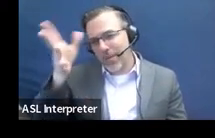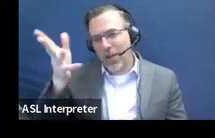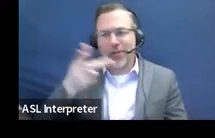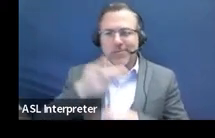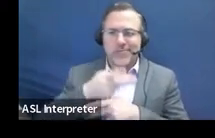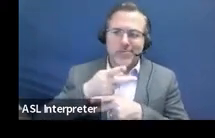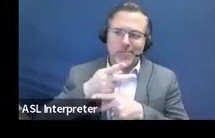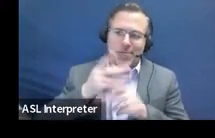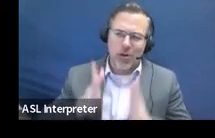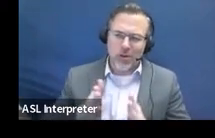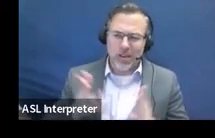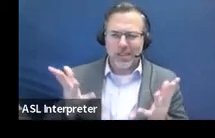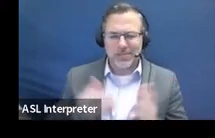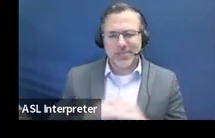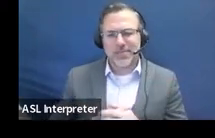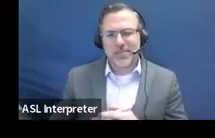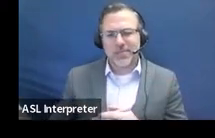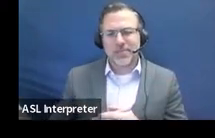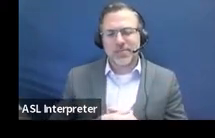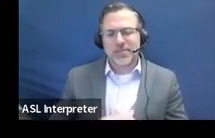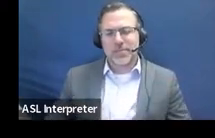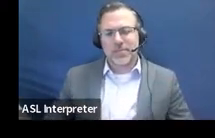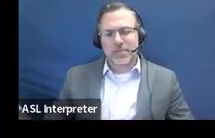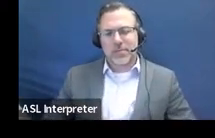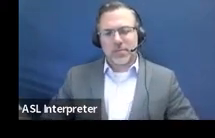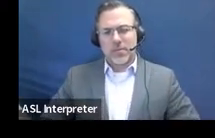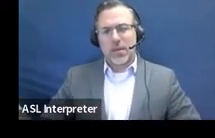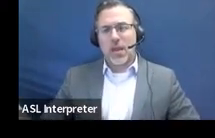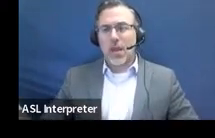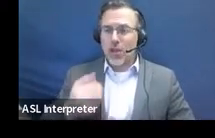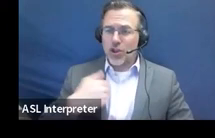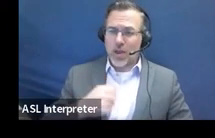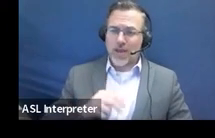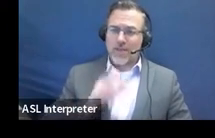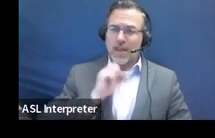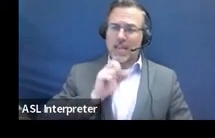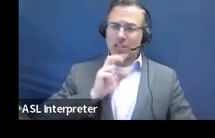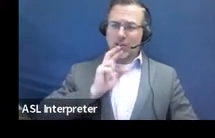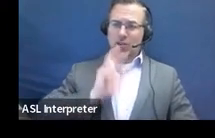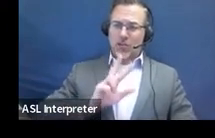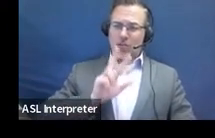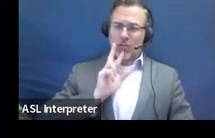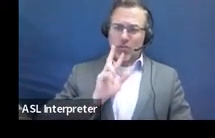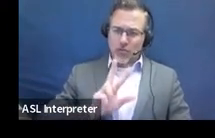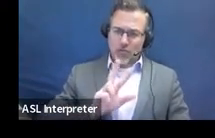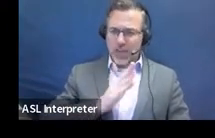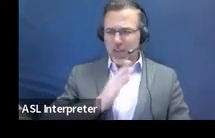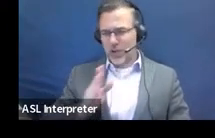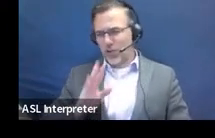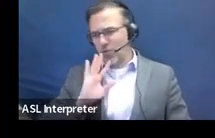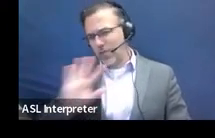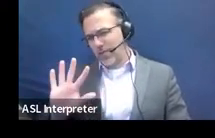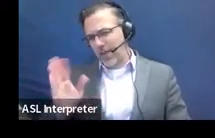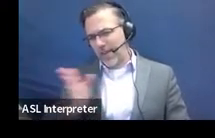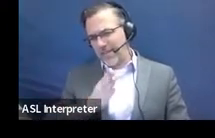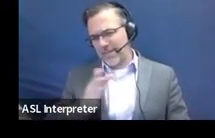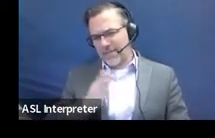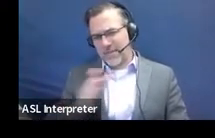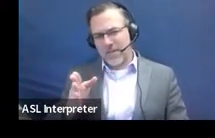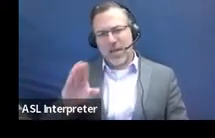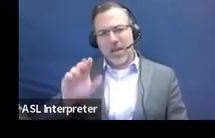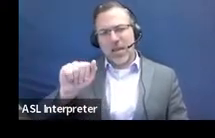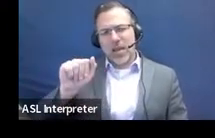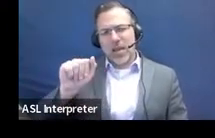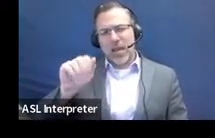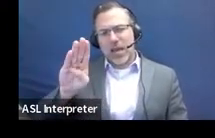performance. So you have your three to five-year-olds. These are some examples that ABAS, CDS